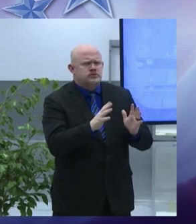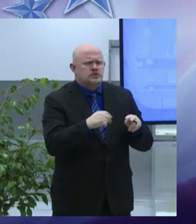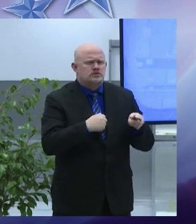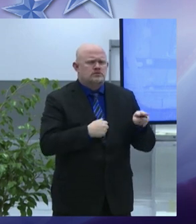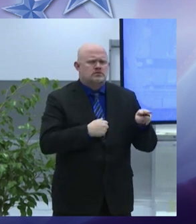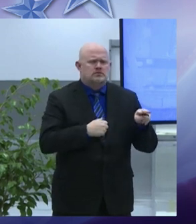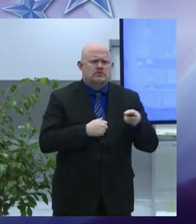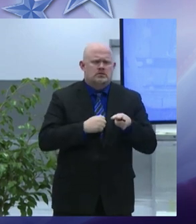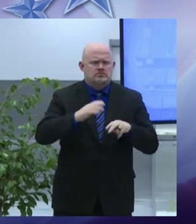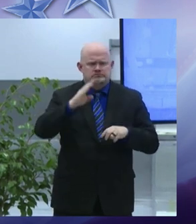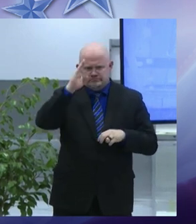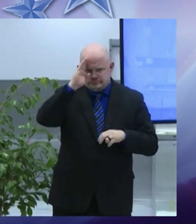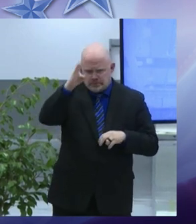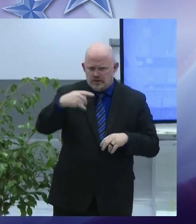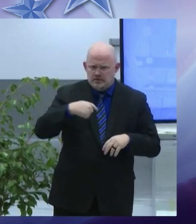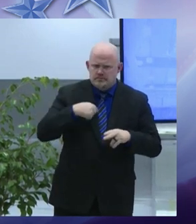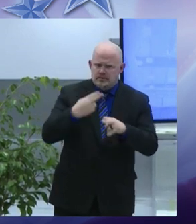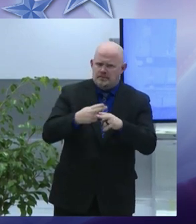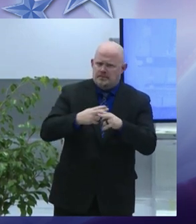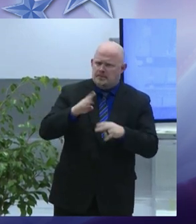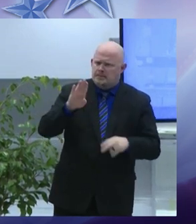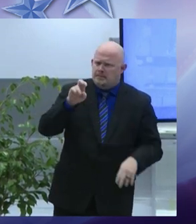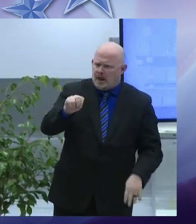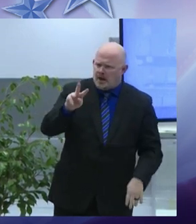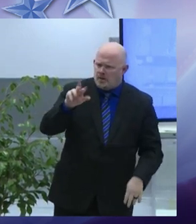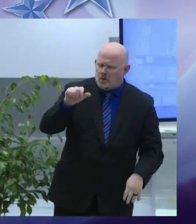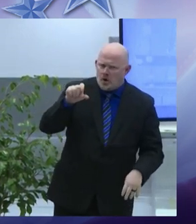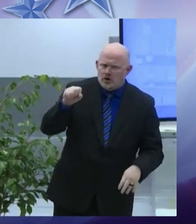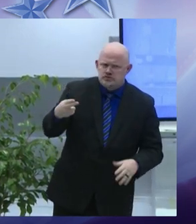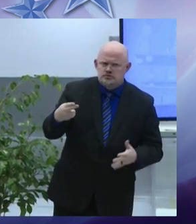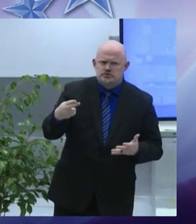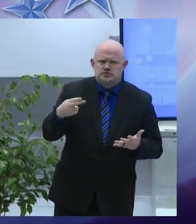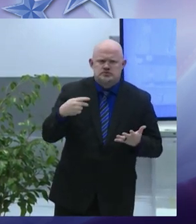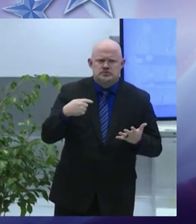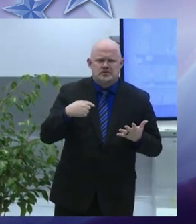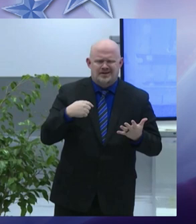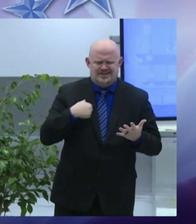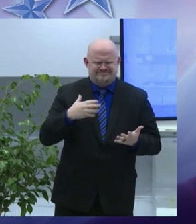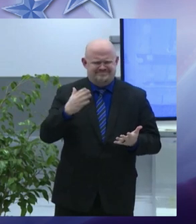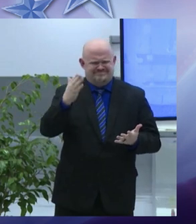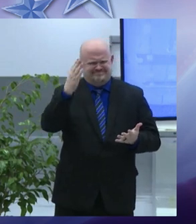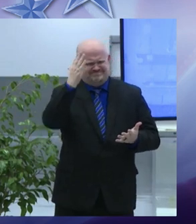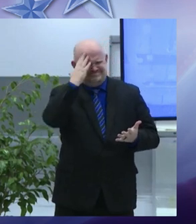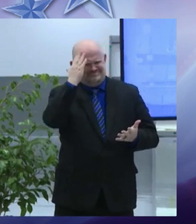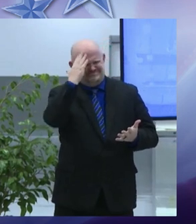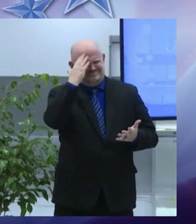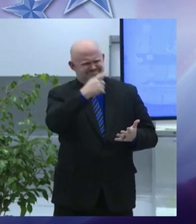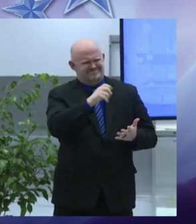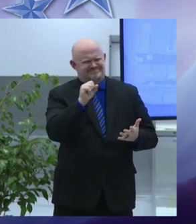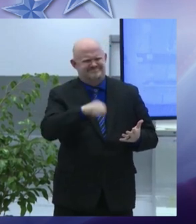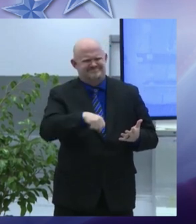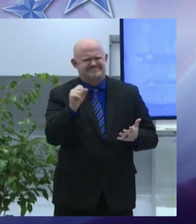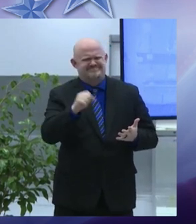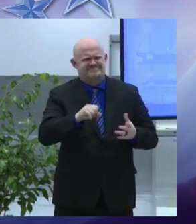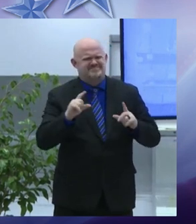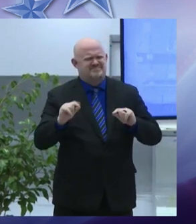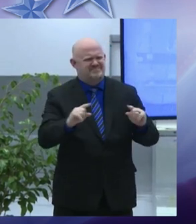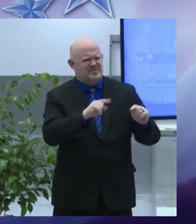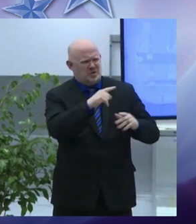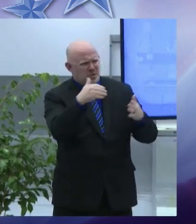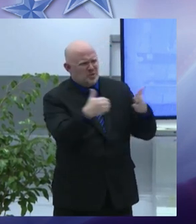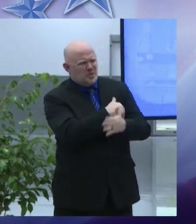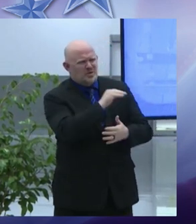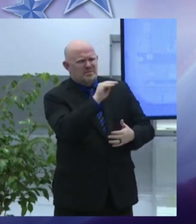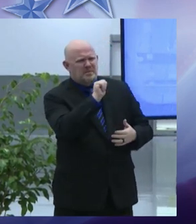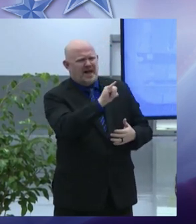said I know exactly who you are word is on the street that you'll be our next mayor he then smirked at me and said that could be true I